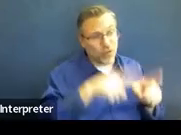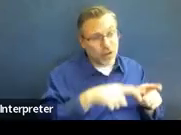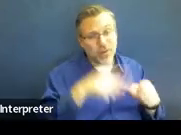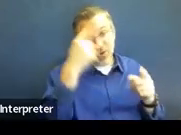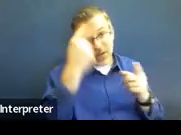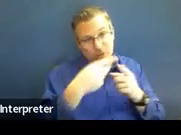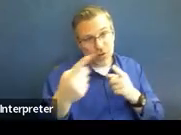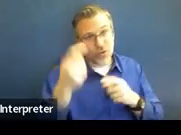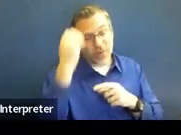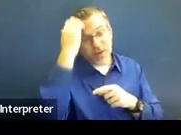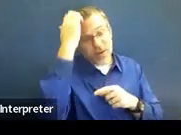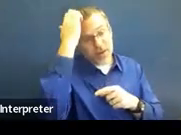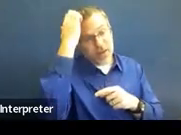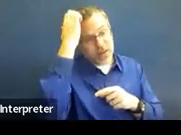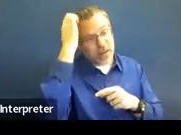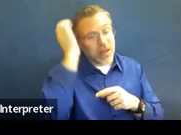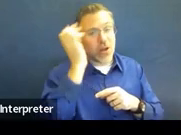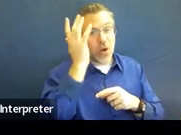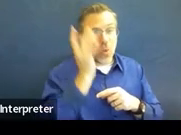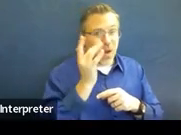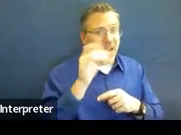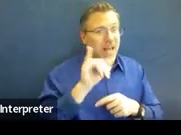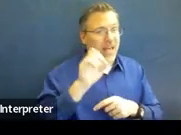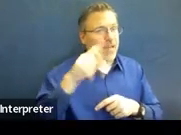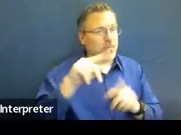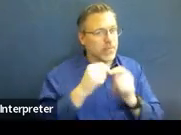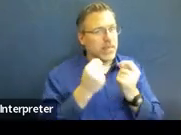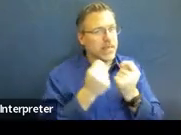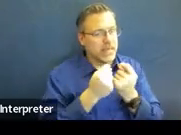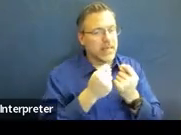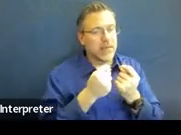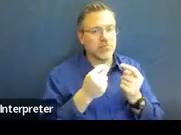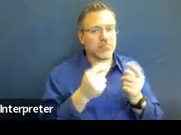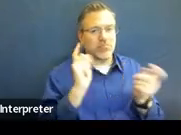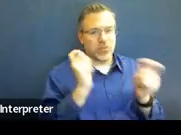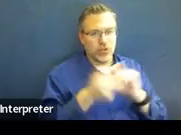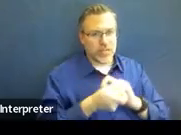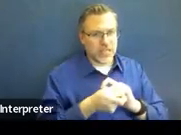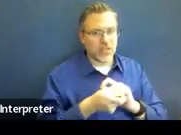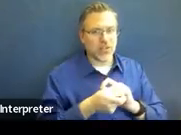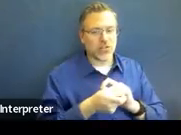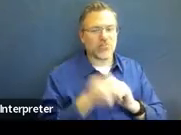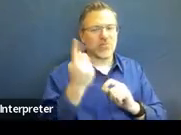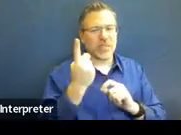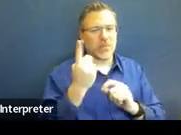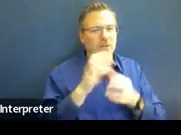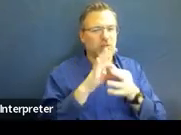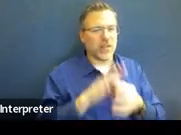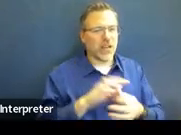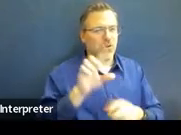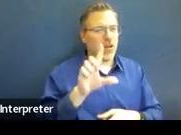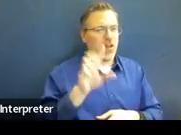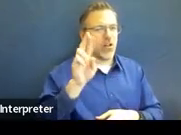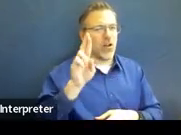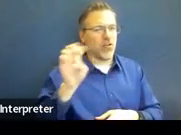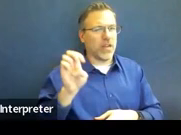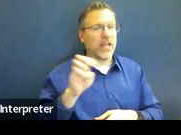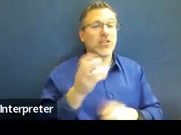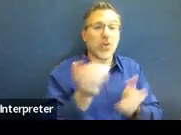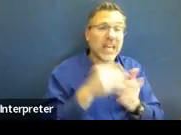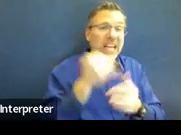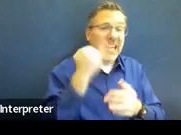discussion and why the IEP team made the least restrictive environment change. So making sure that if you're changing that,